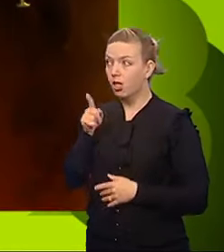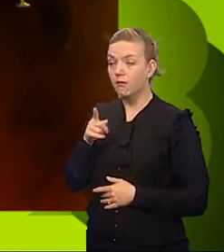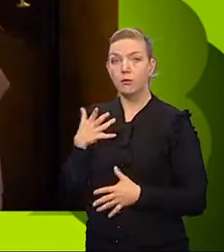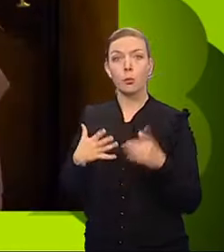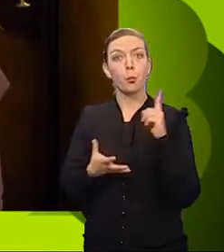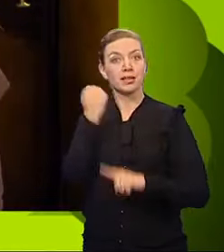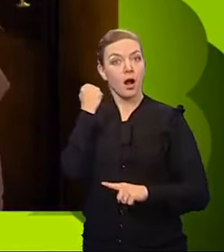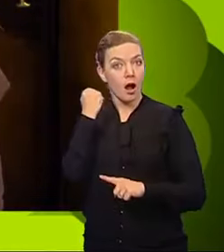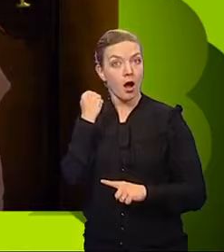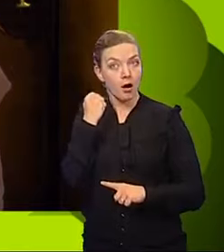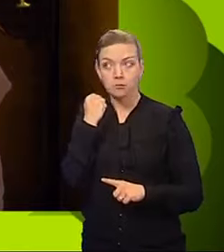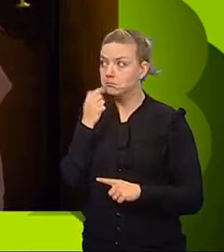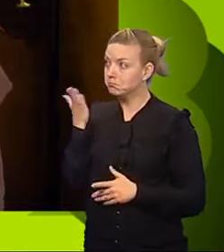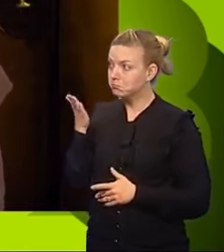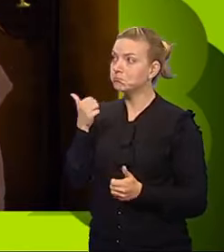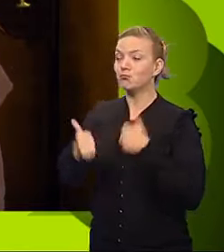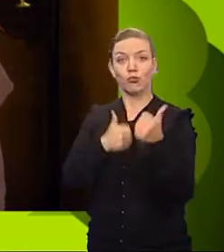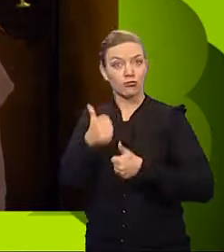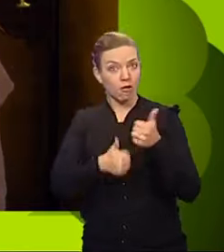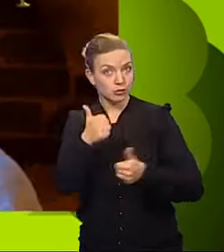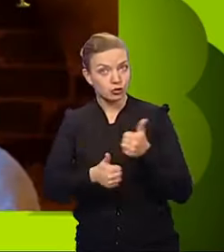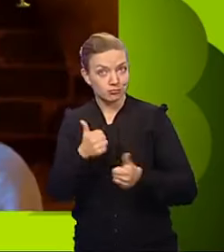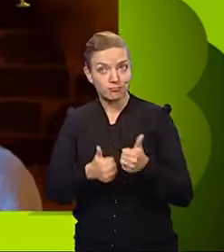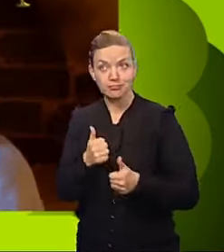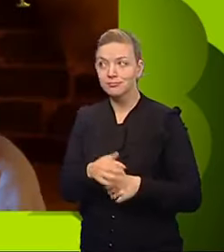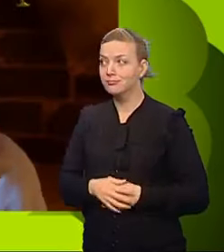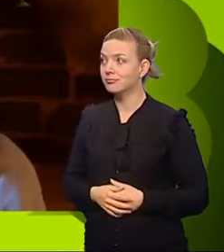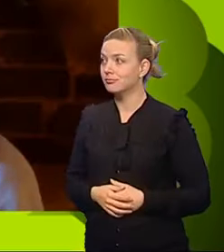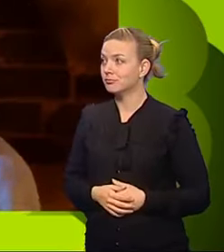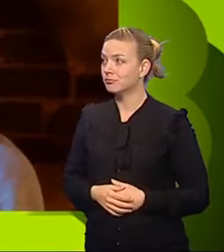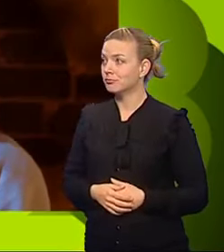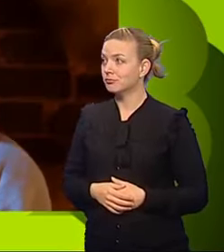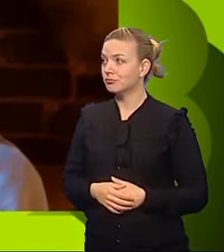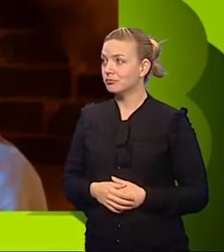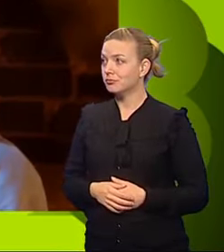you are the winner. Congratulations. Yes!